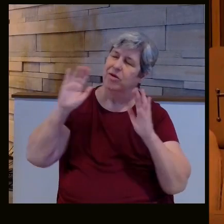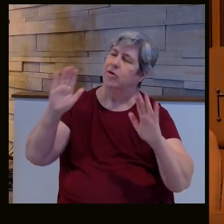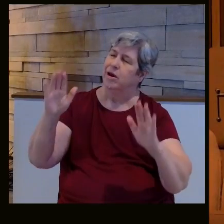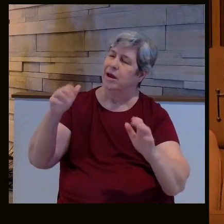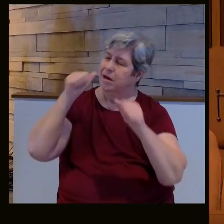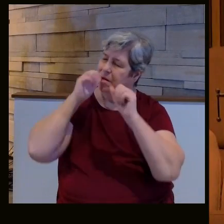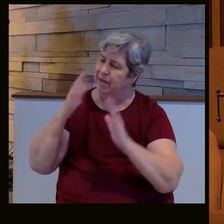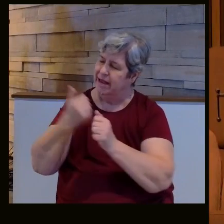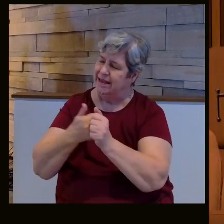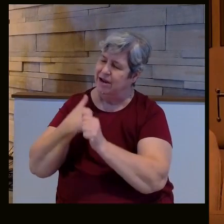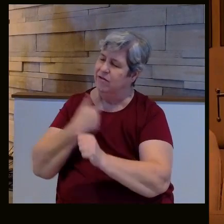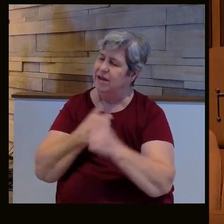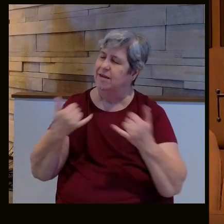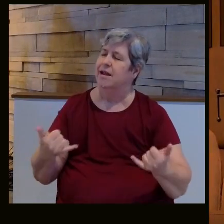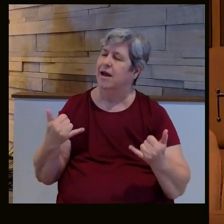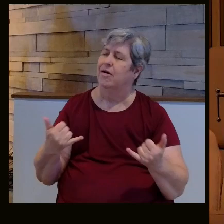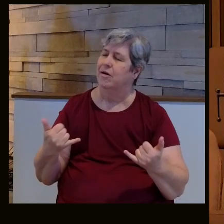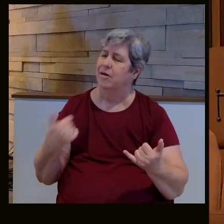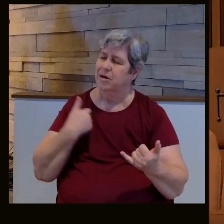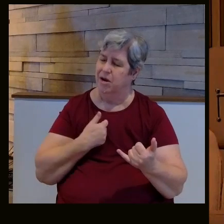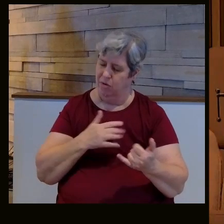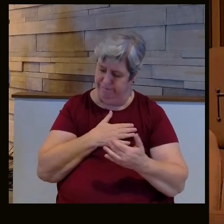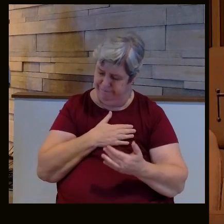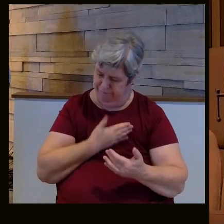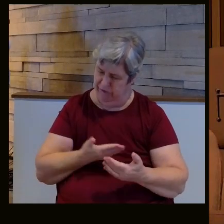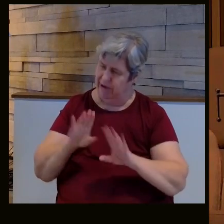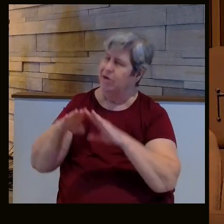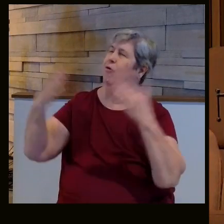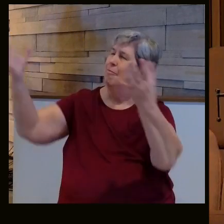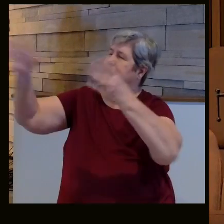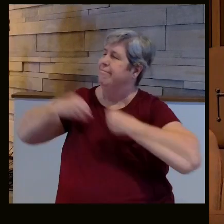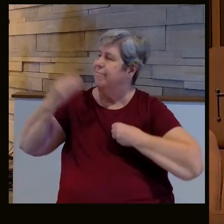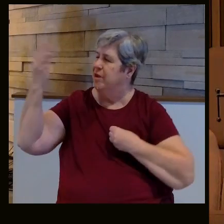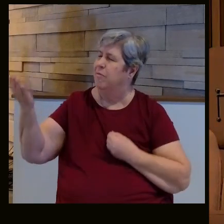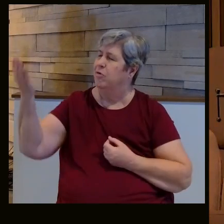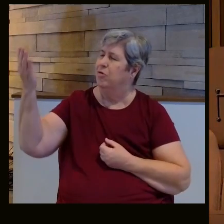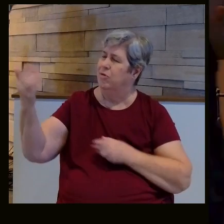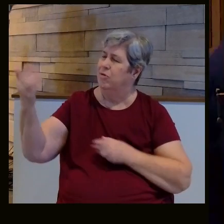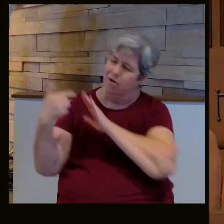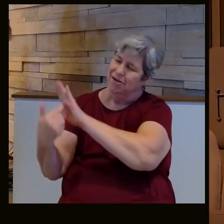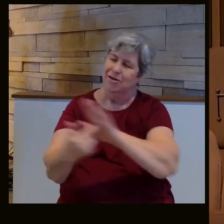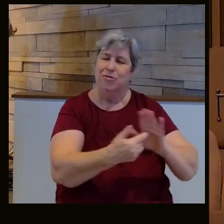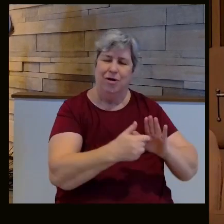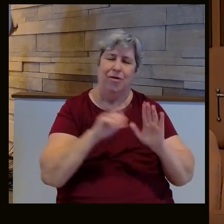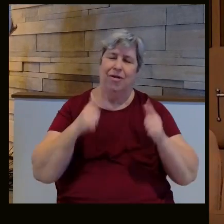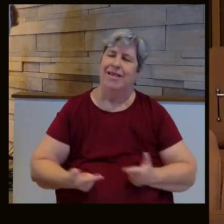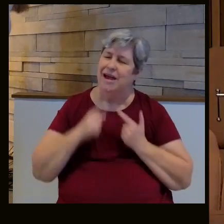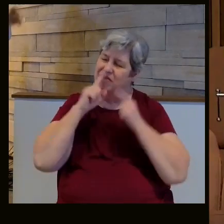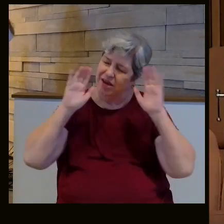Bless each of us now, Lord, as we open our lives to you to show that life is wonderful